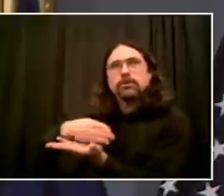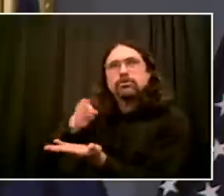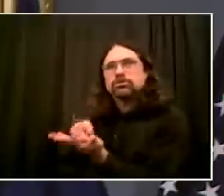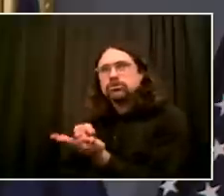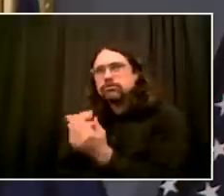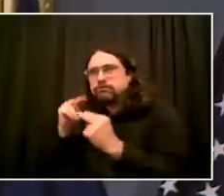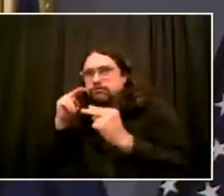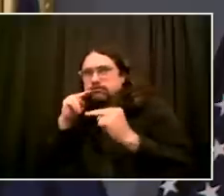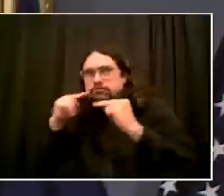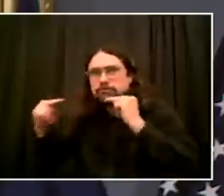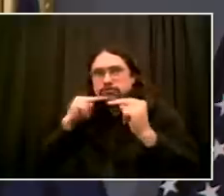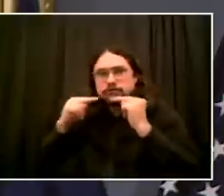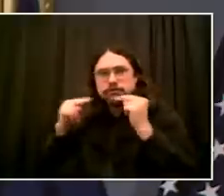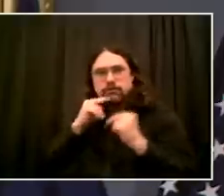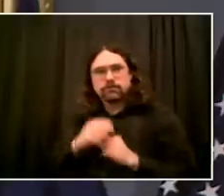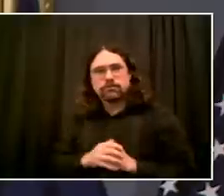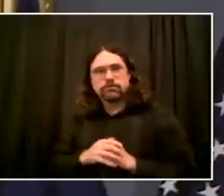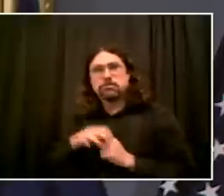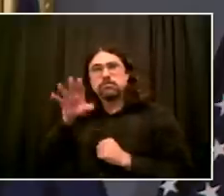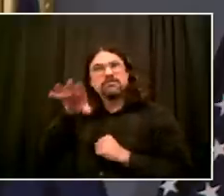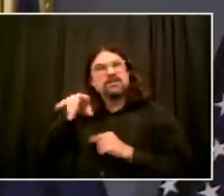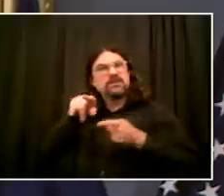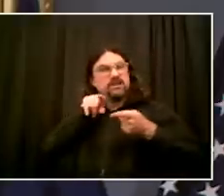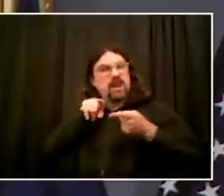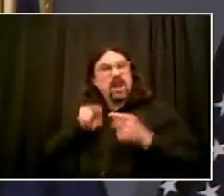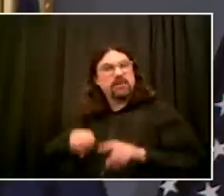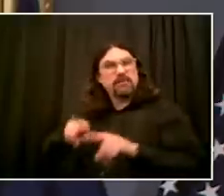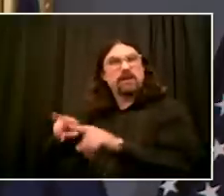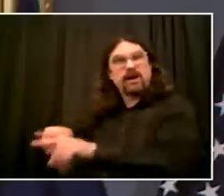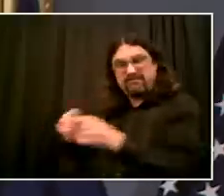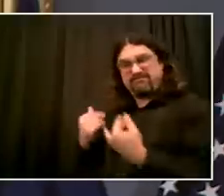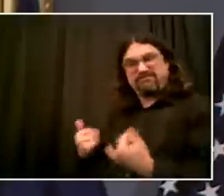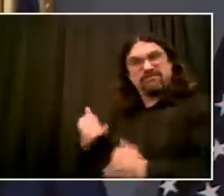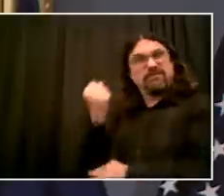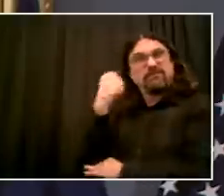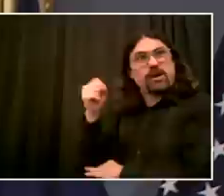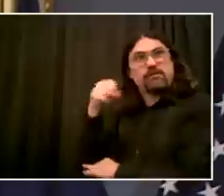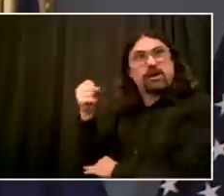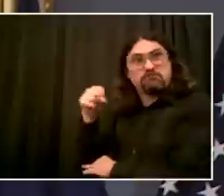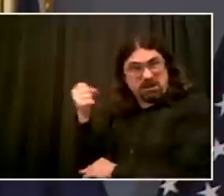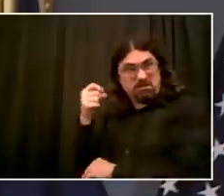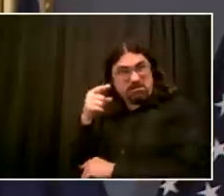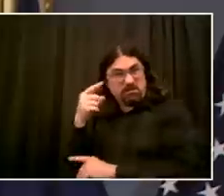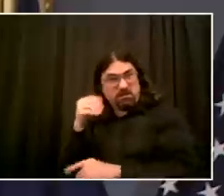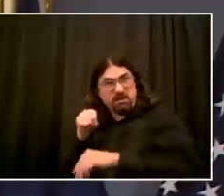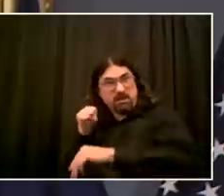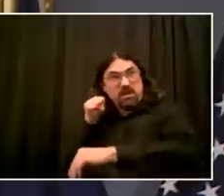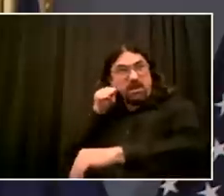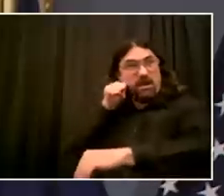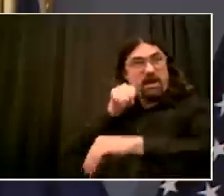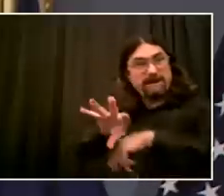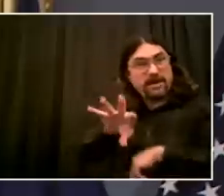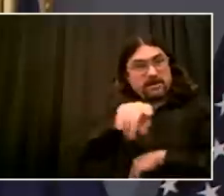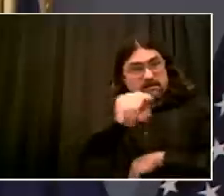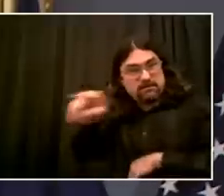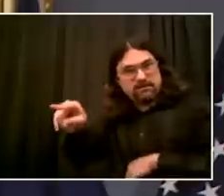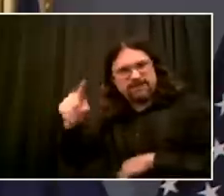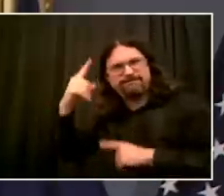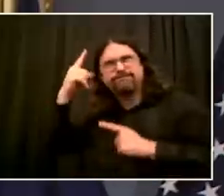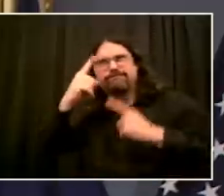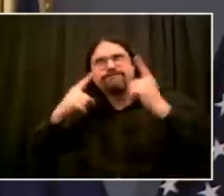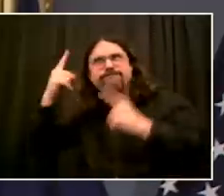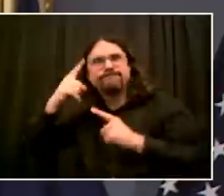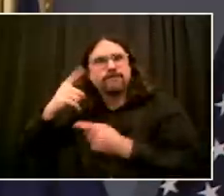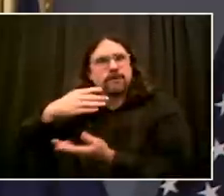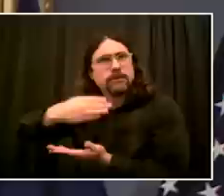Do more for the for the young people and and and not allow it to be a summer of nothing to do.